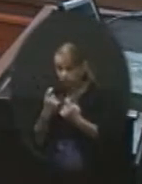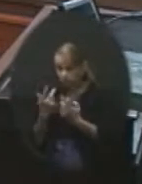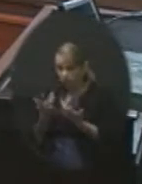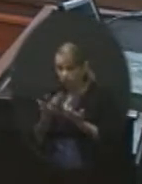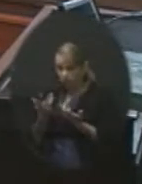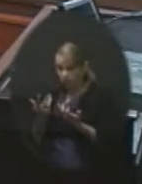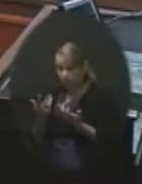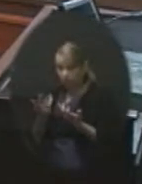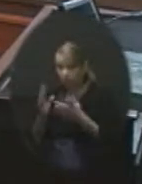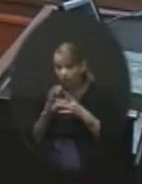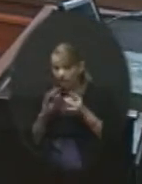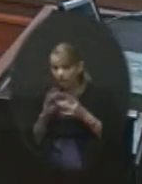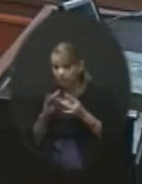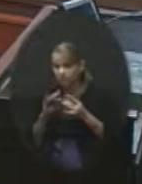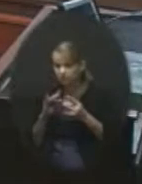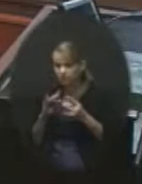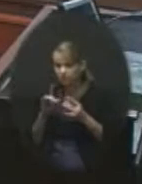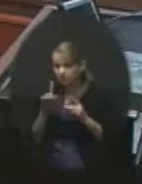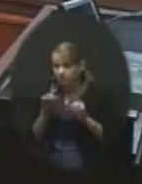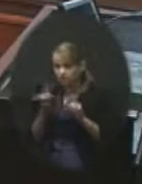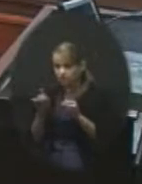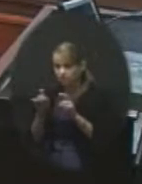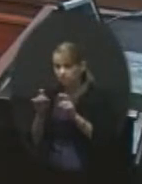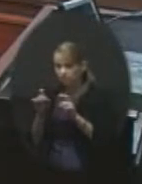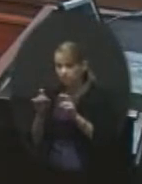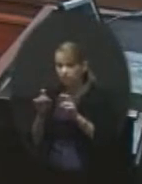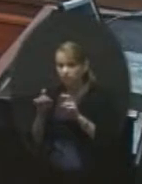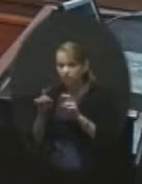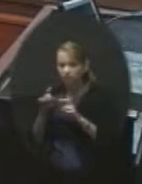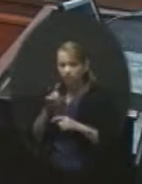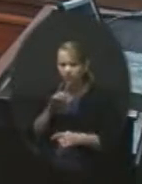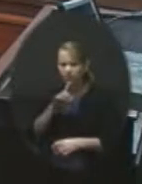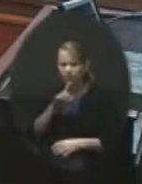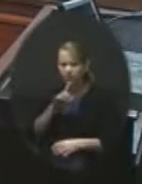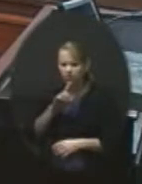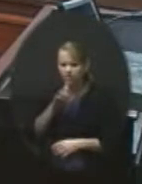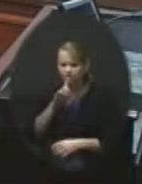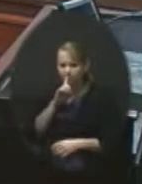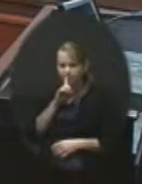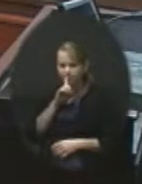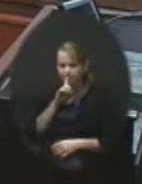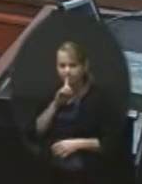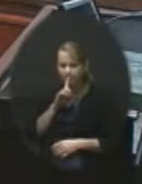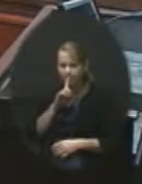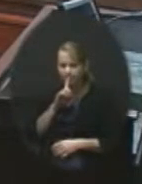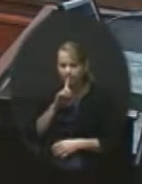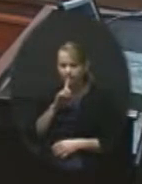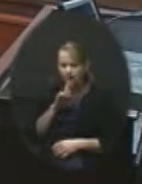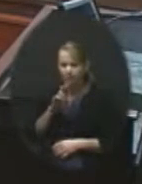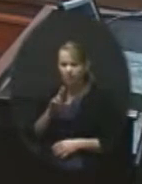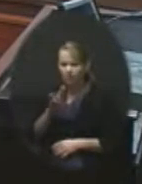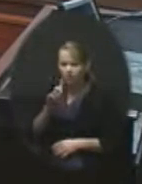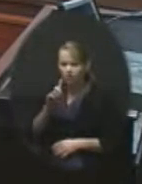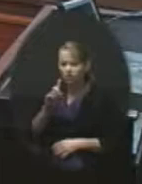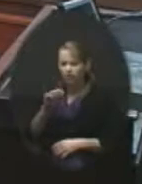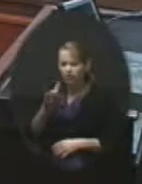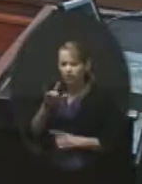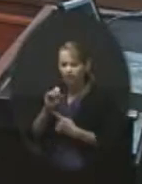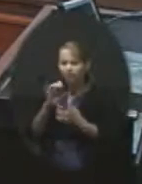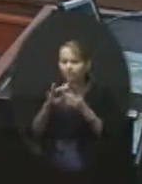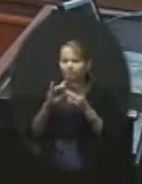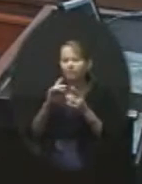Any comments? Well, it's hard to, when you read this and you